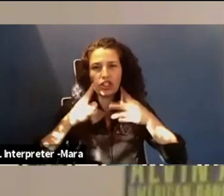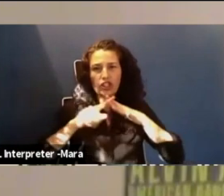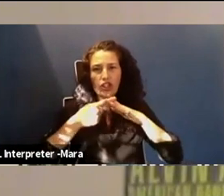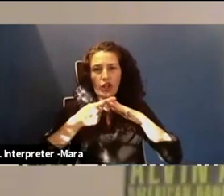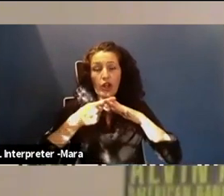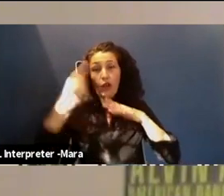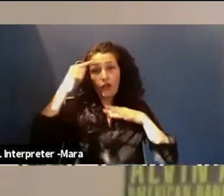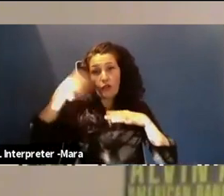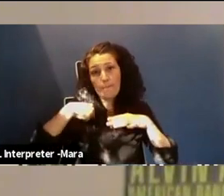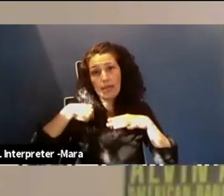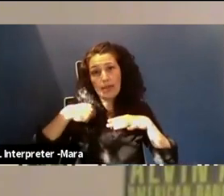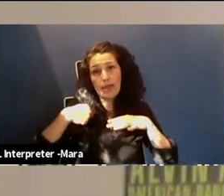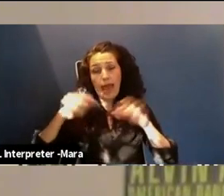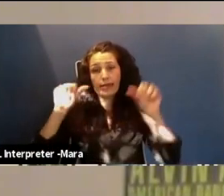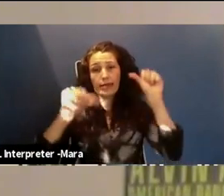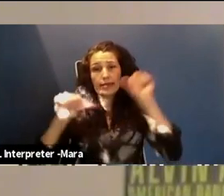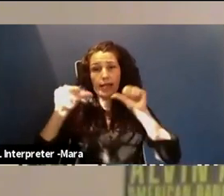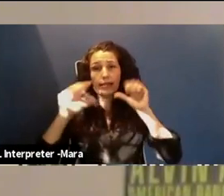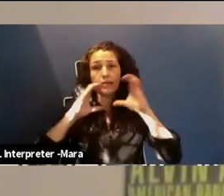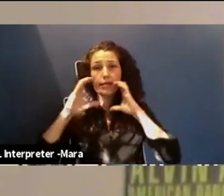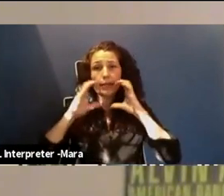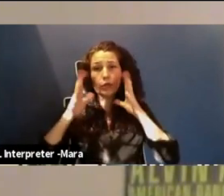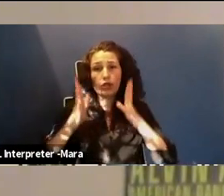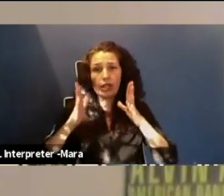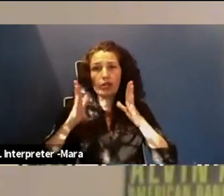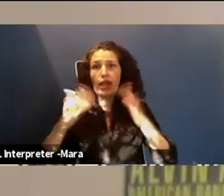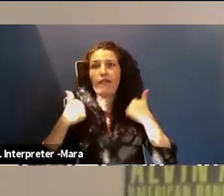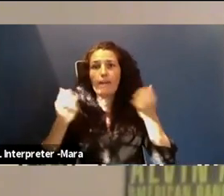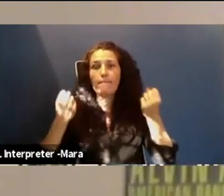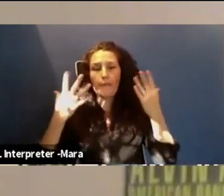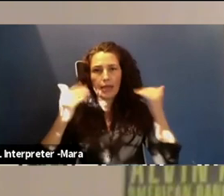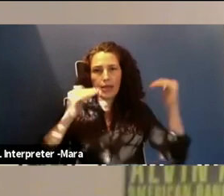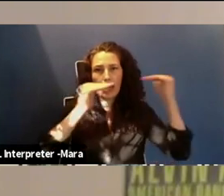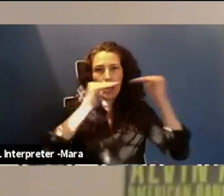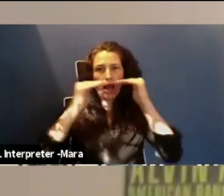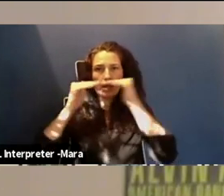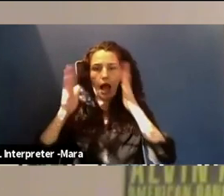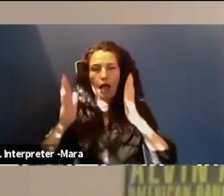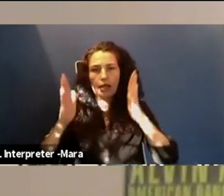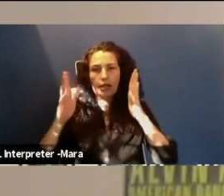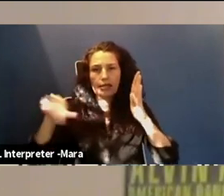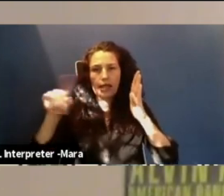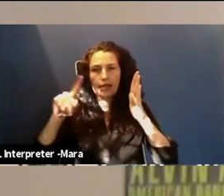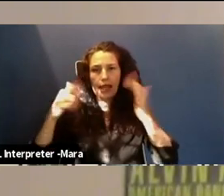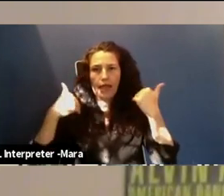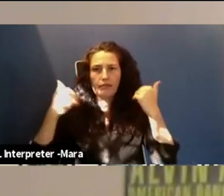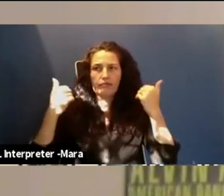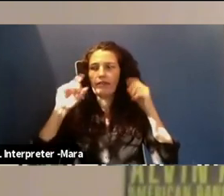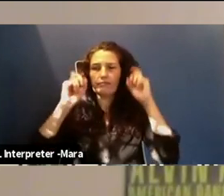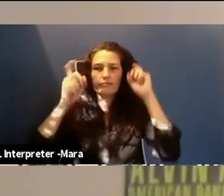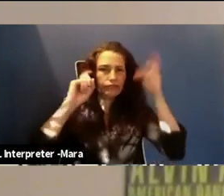as a science communicator, I know that I have so many amazing colleagues that put out a lot of videos and